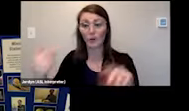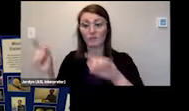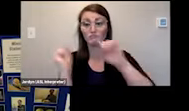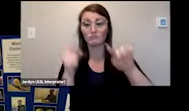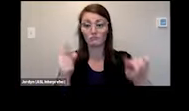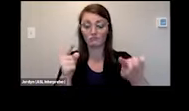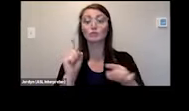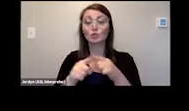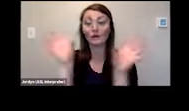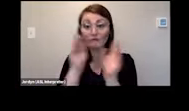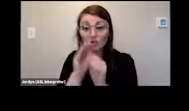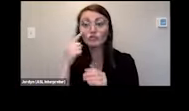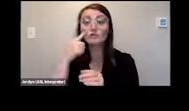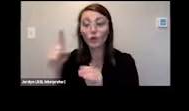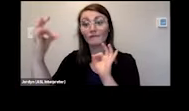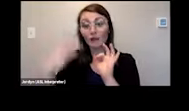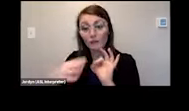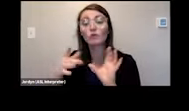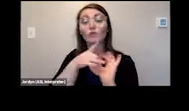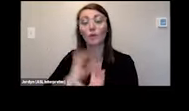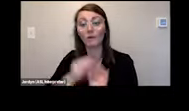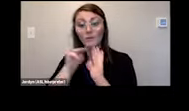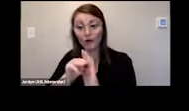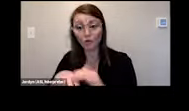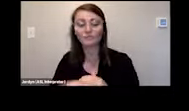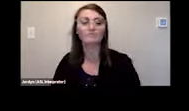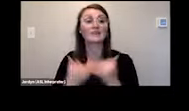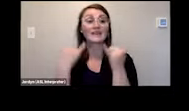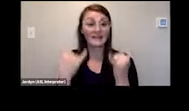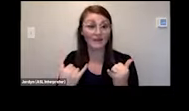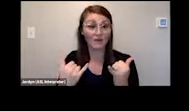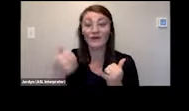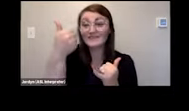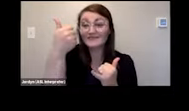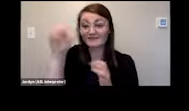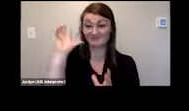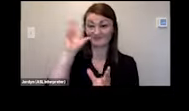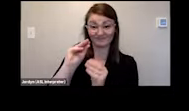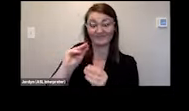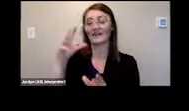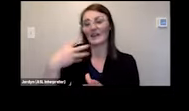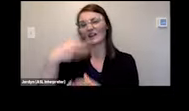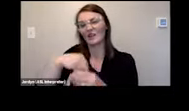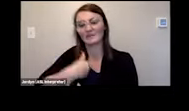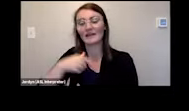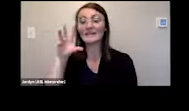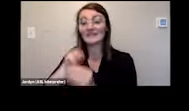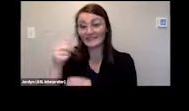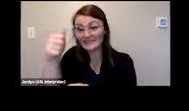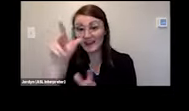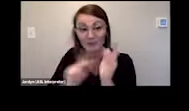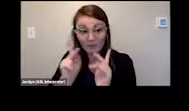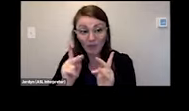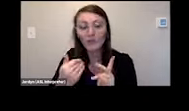now we have 10 people including me so we have a cto so that's one that